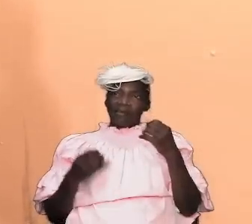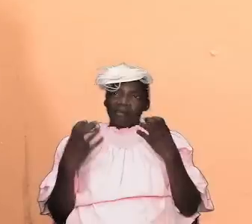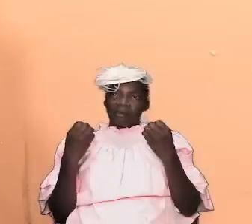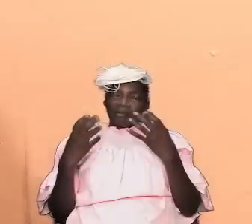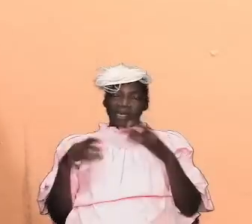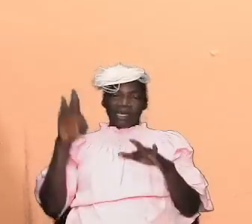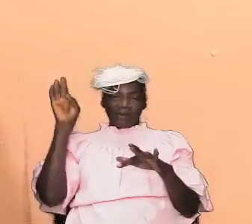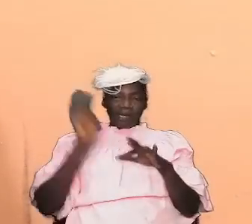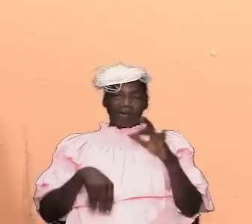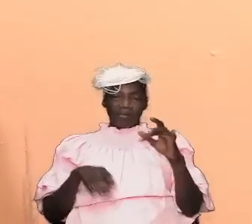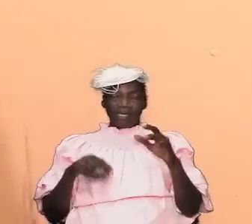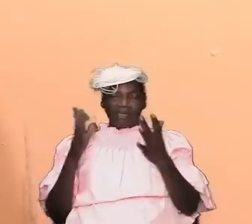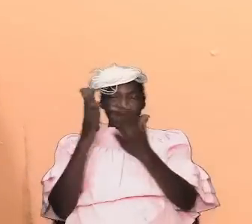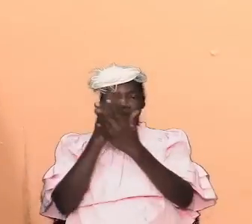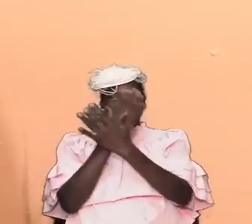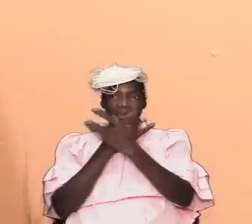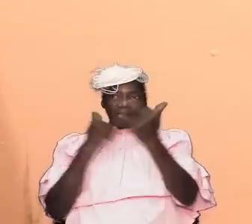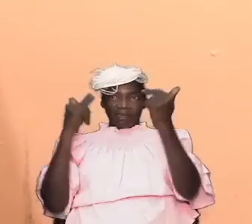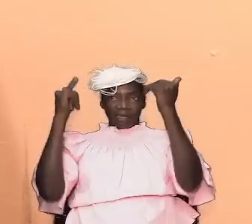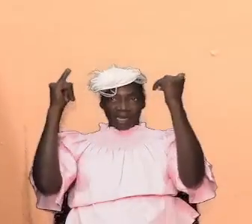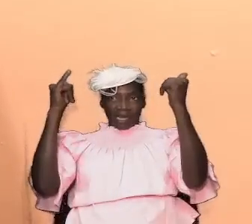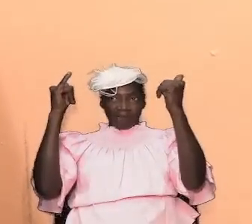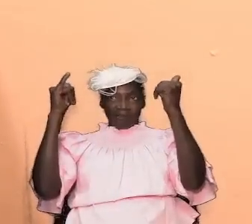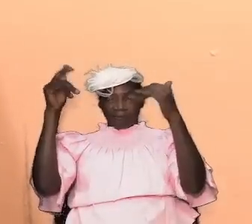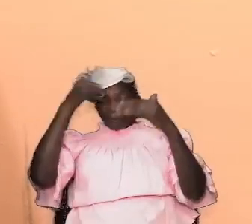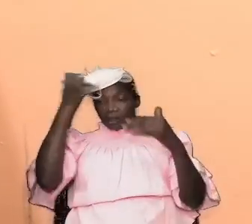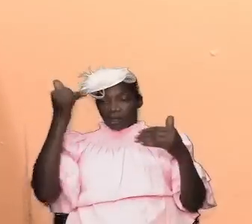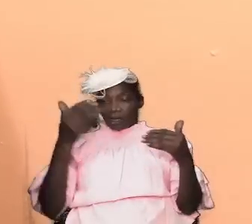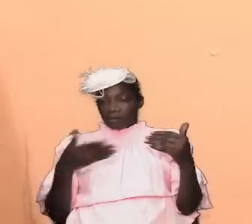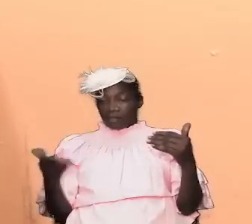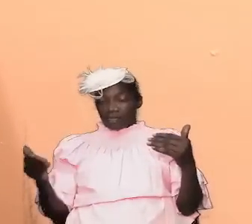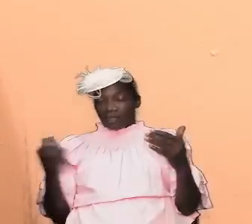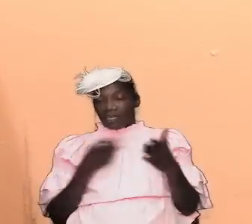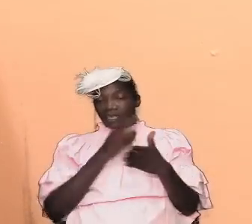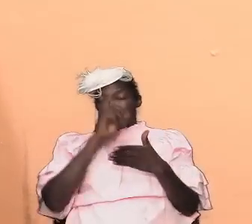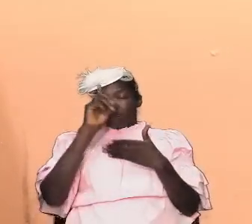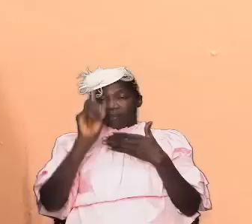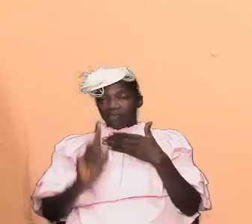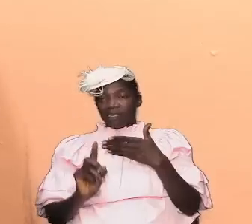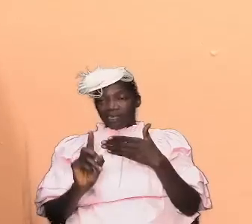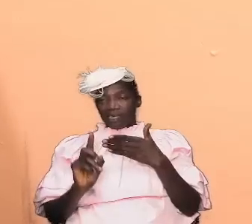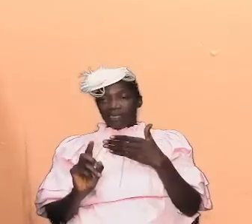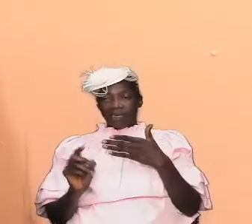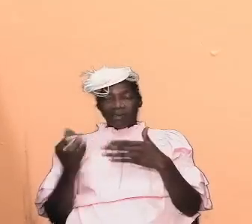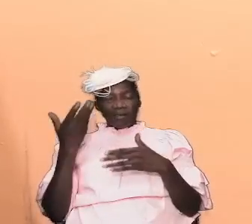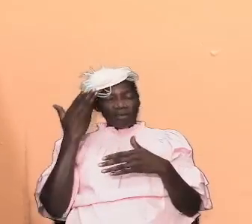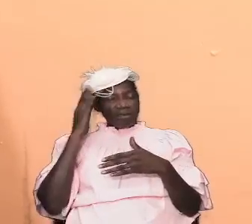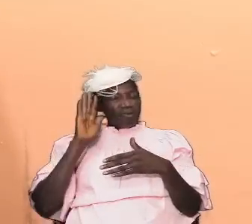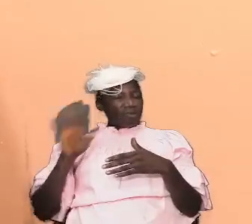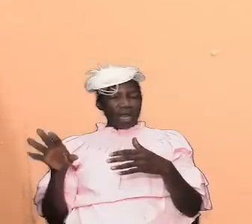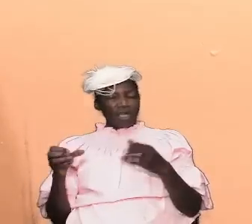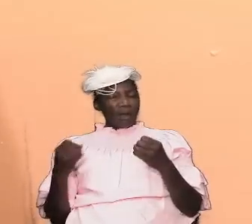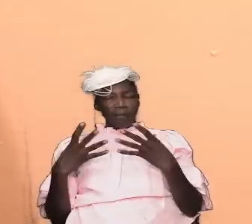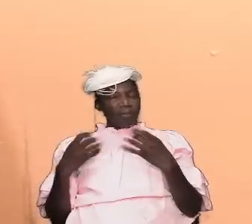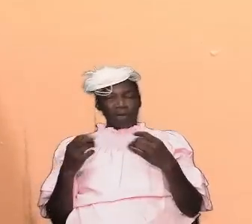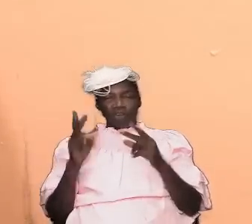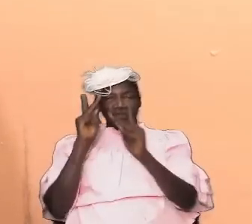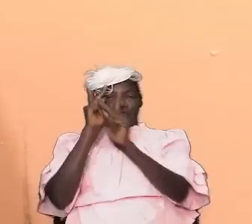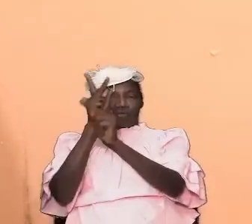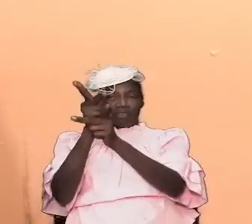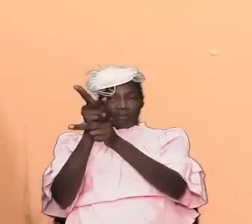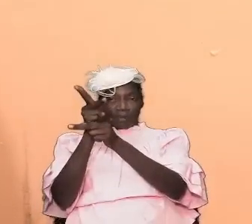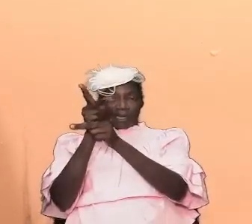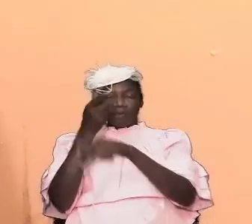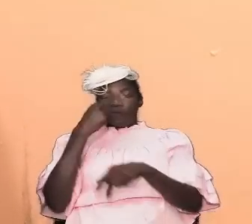miss out on heaven because of the things that we did and the disregard that we have for the church of the living god the